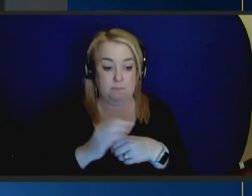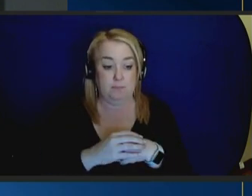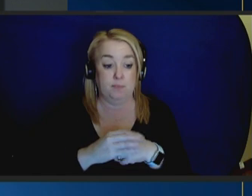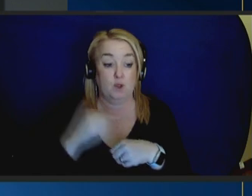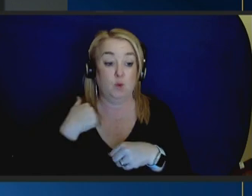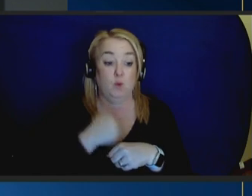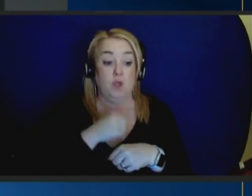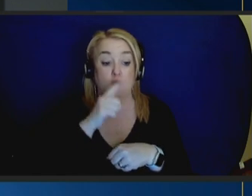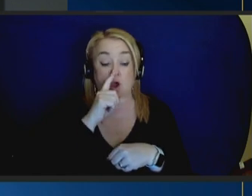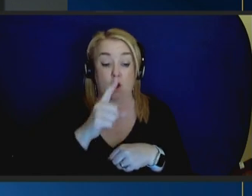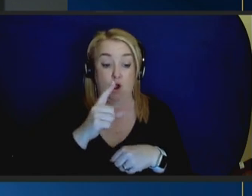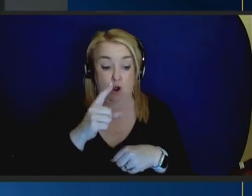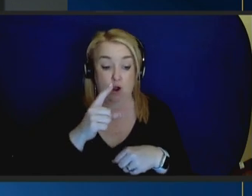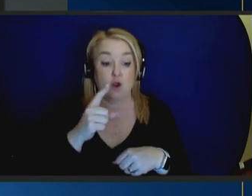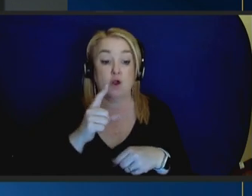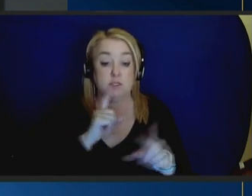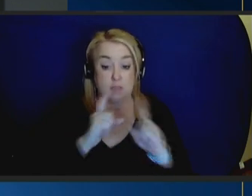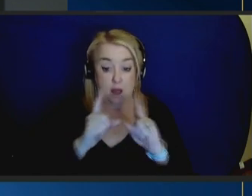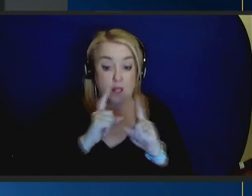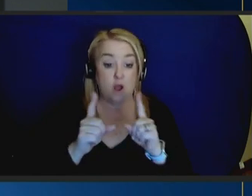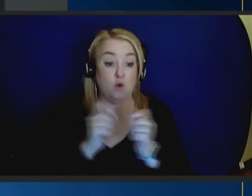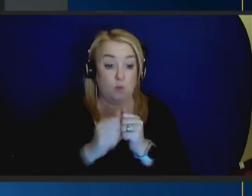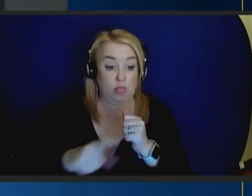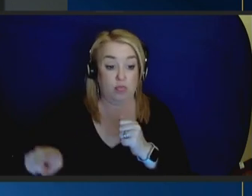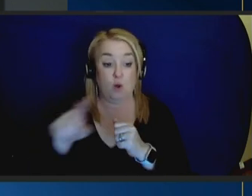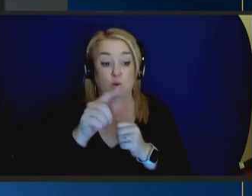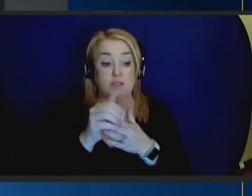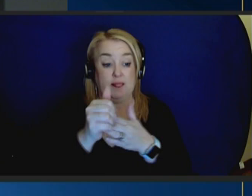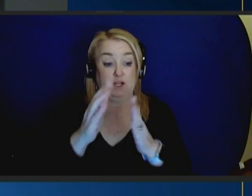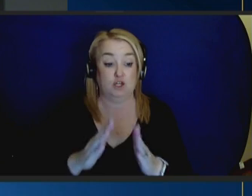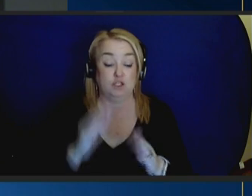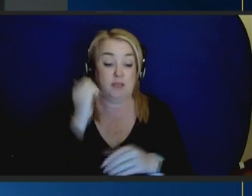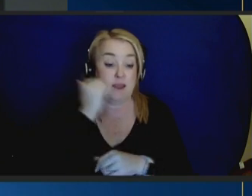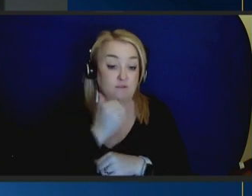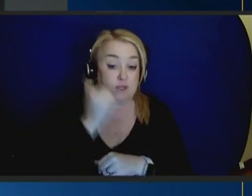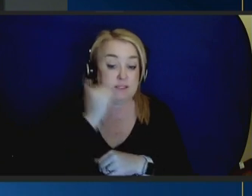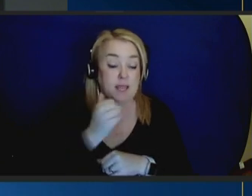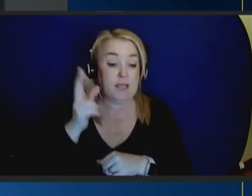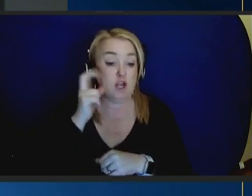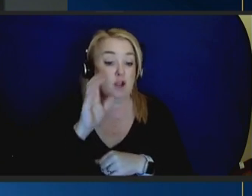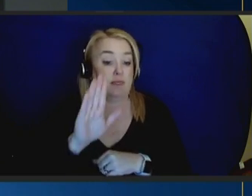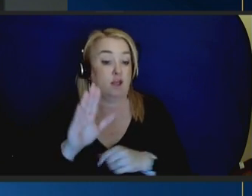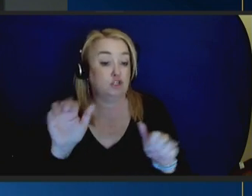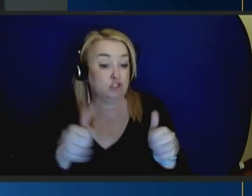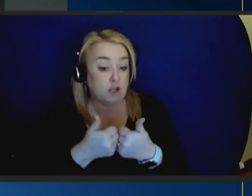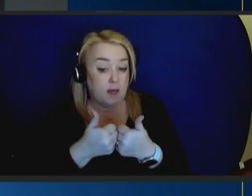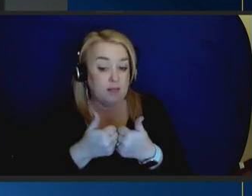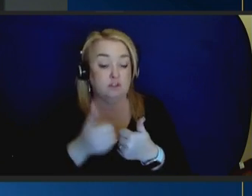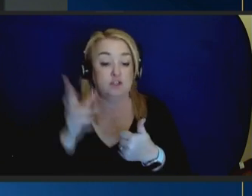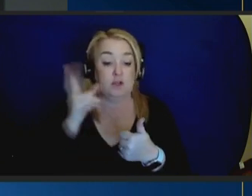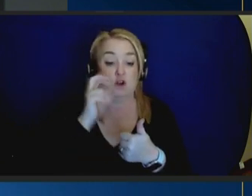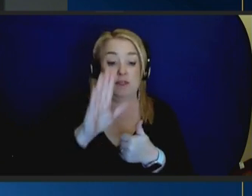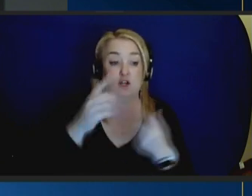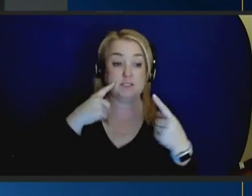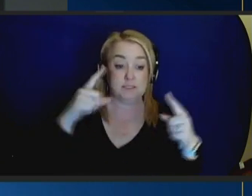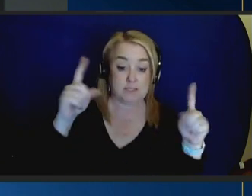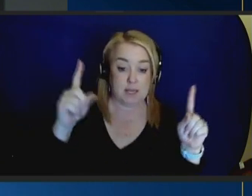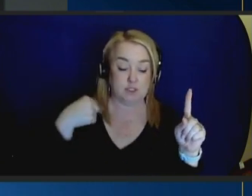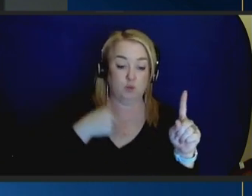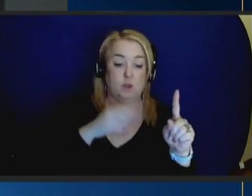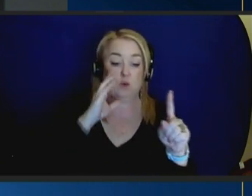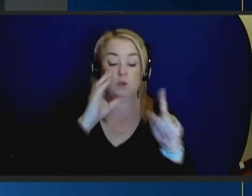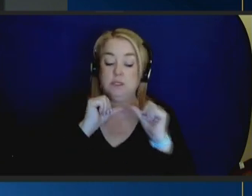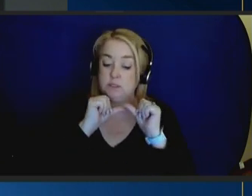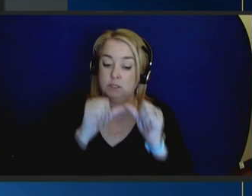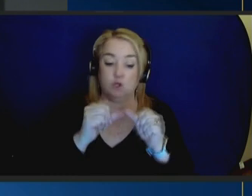dialogue with those leaders every single day, hearing their challenges and their successes. And we will keep moving forward together because